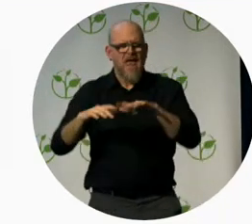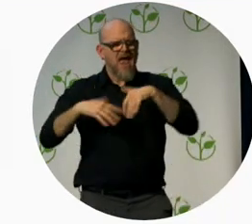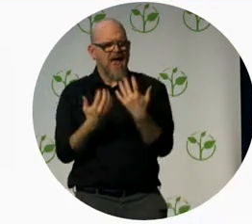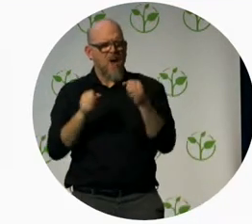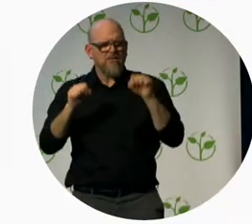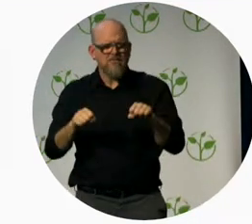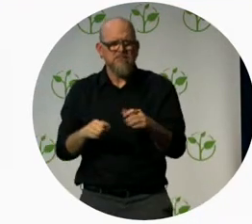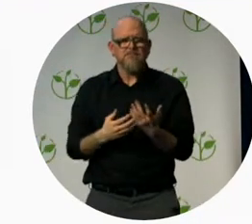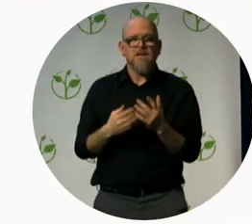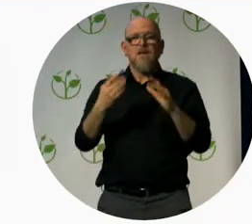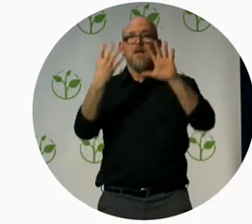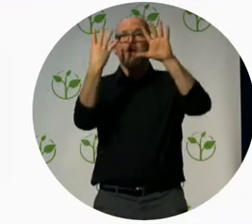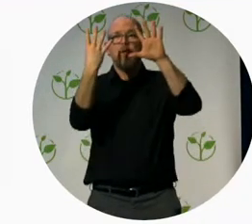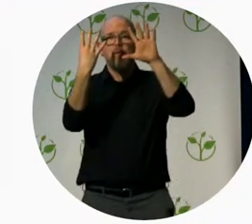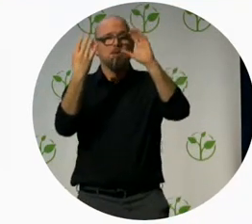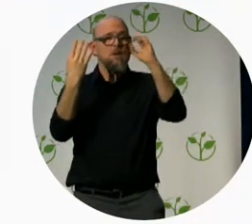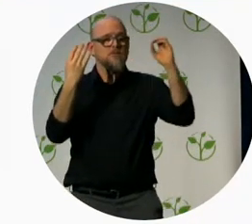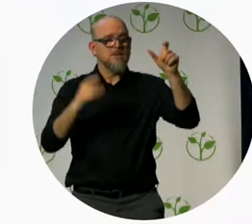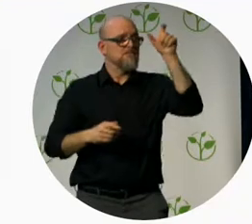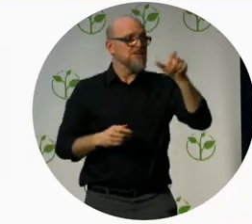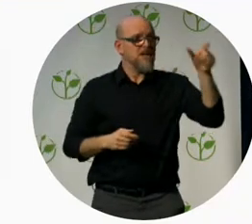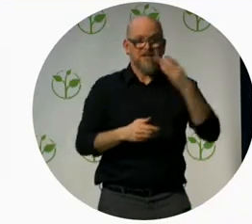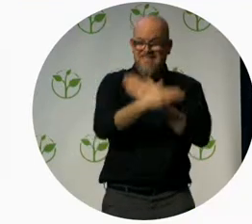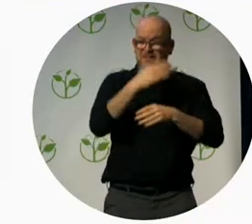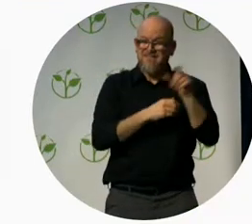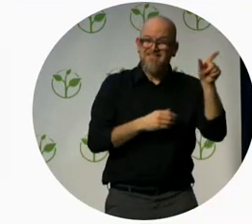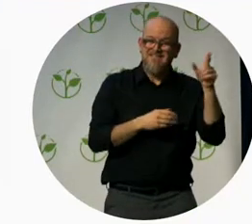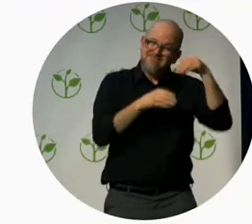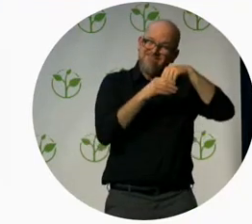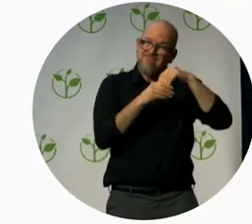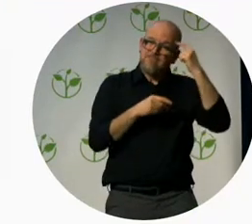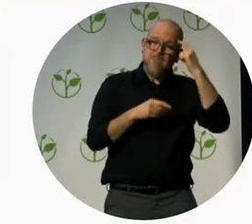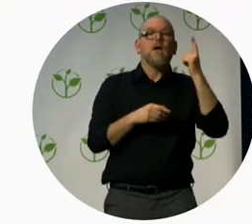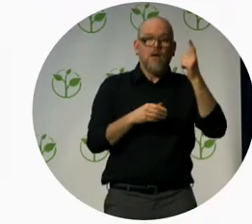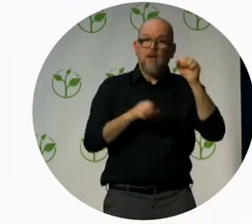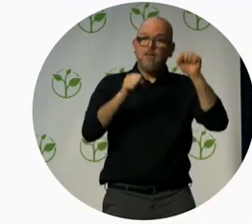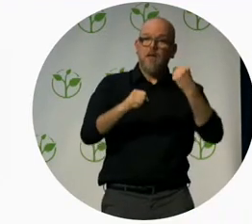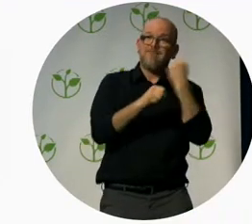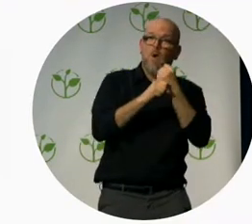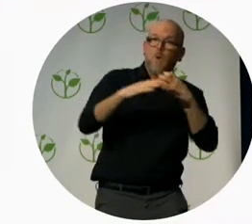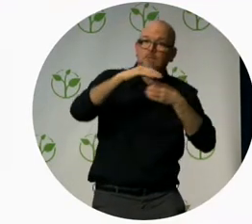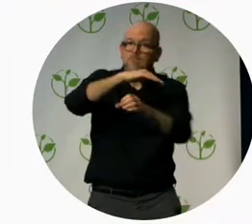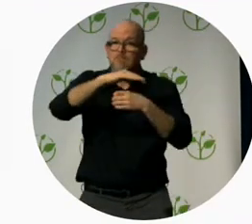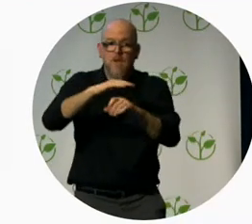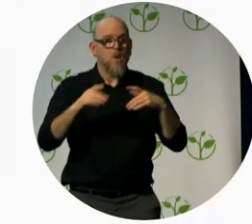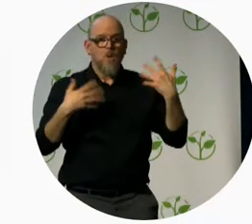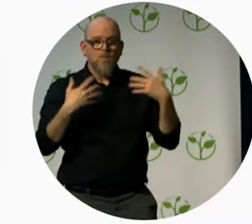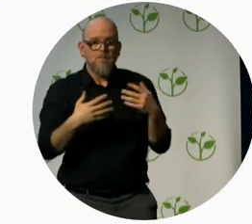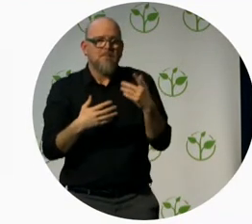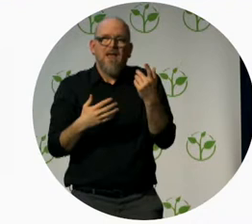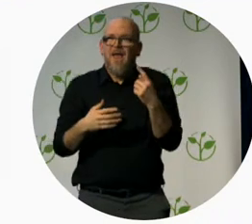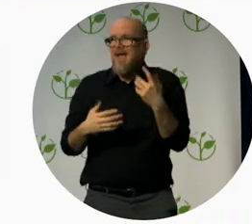Millions of people with disabilities do not have jobs. So now we're thinking even bigger, and we're planning what's next.